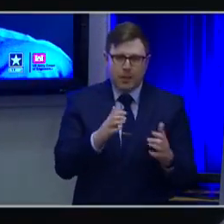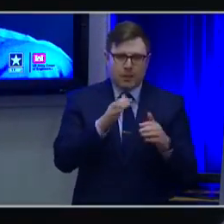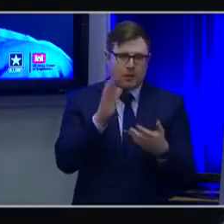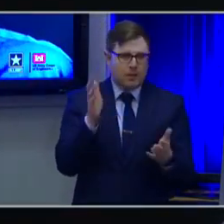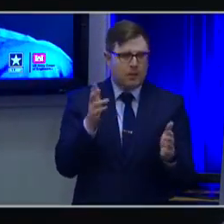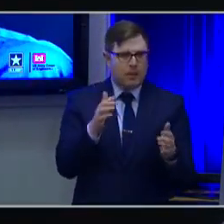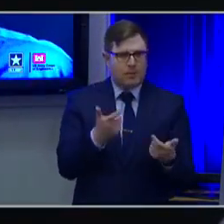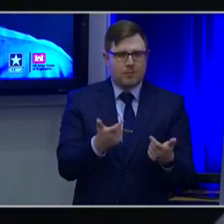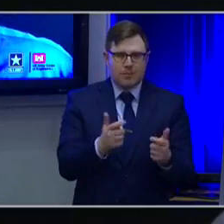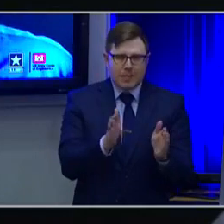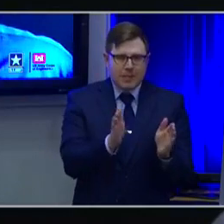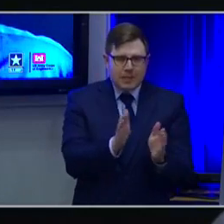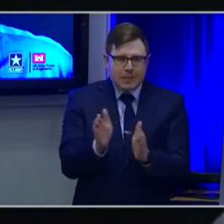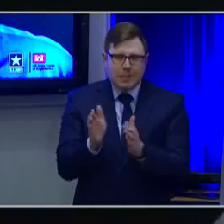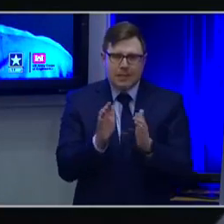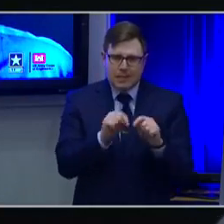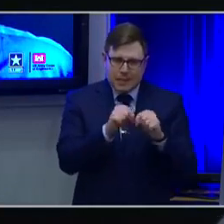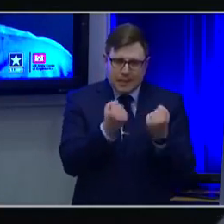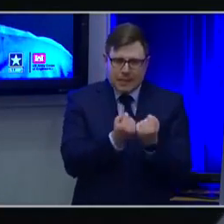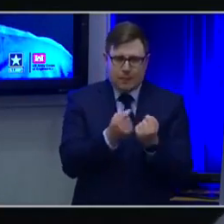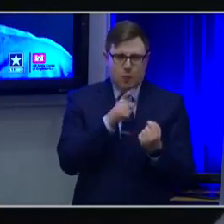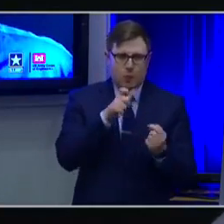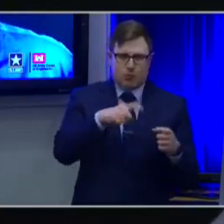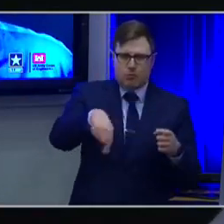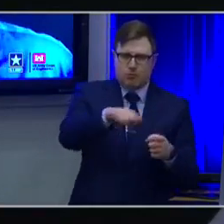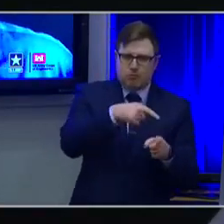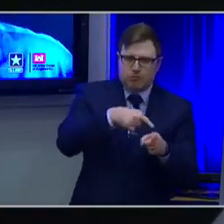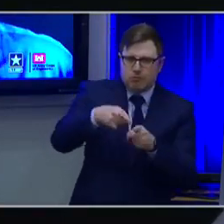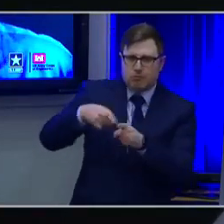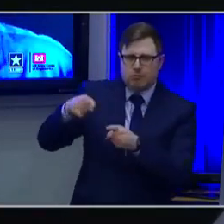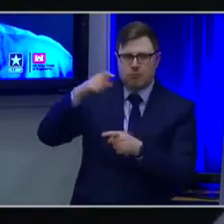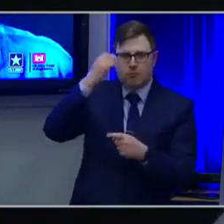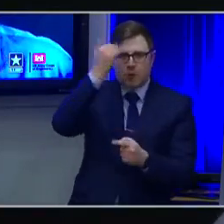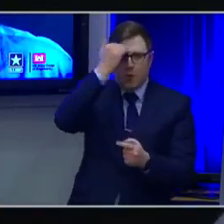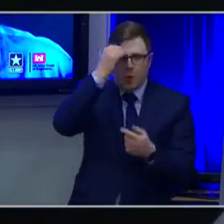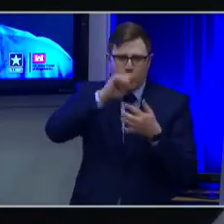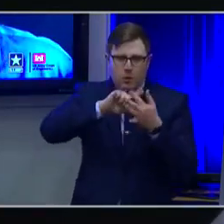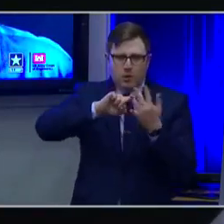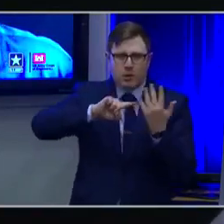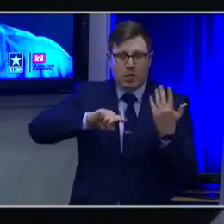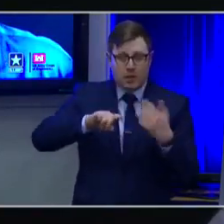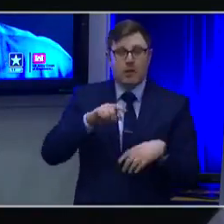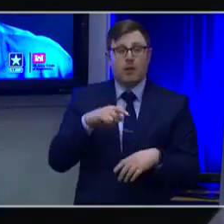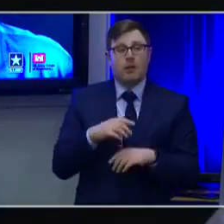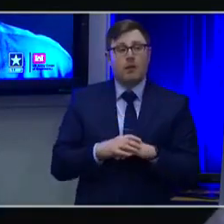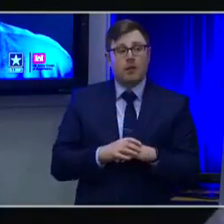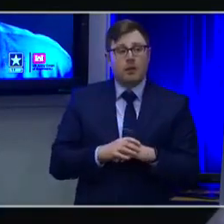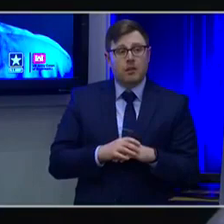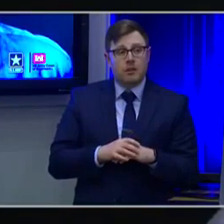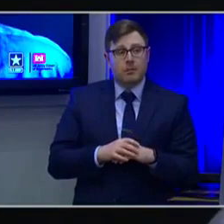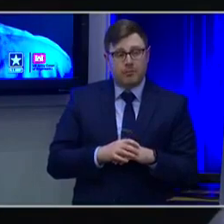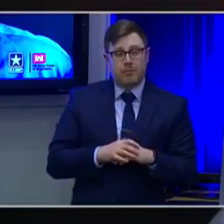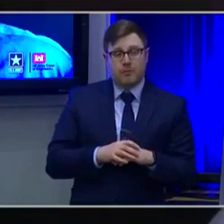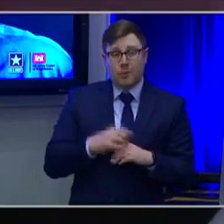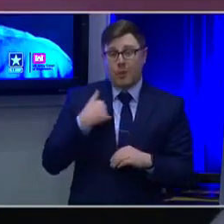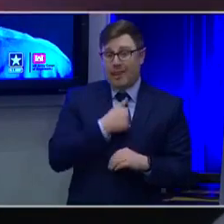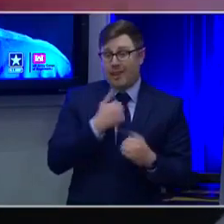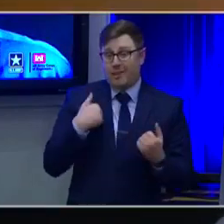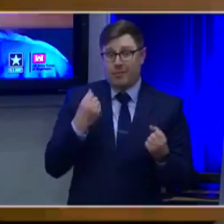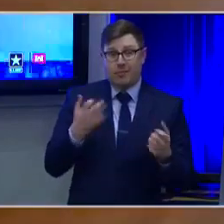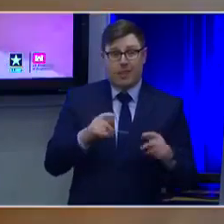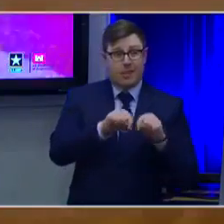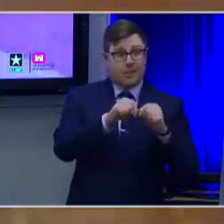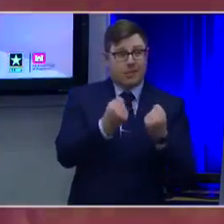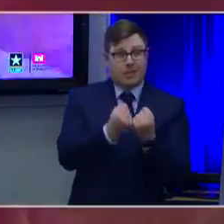technical competencies. We also are a global organization, and so we have teams that are from all walks of